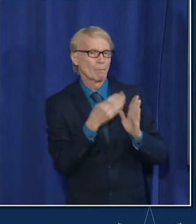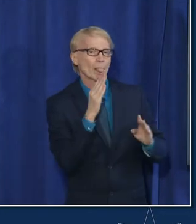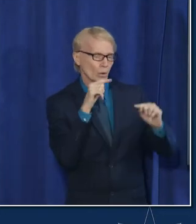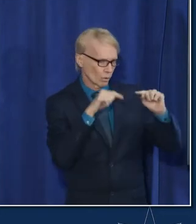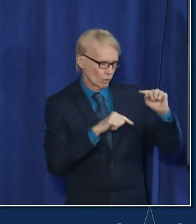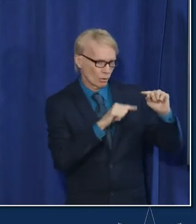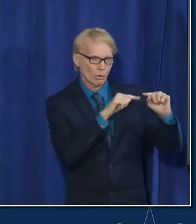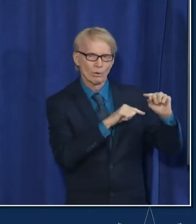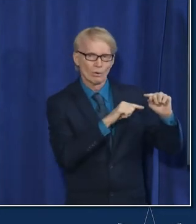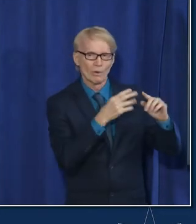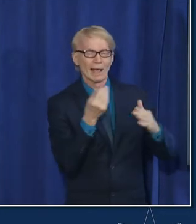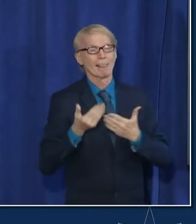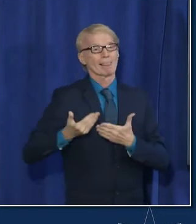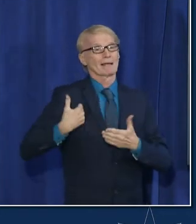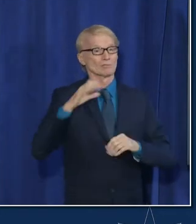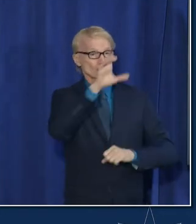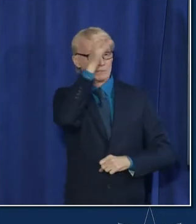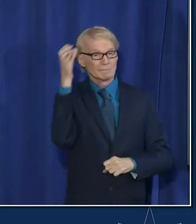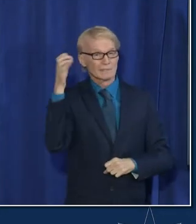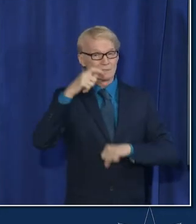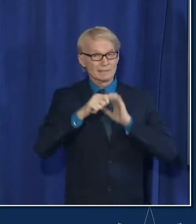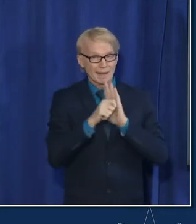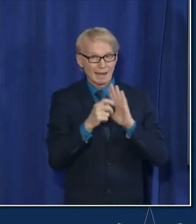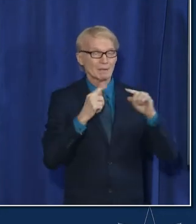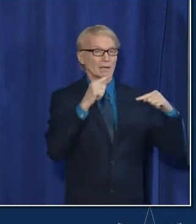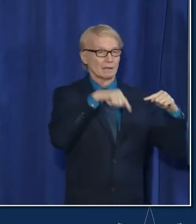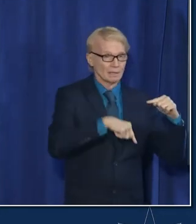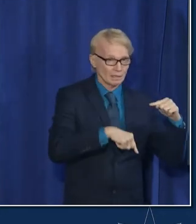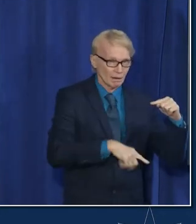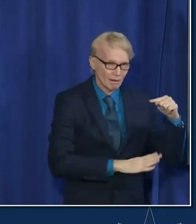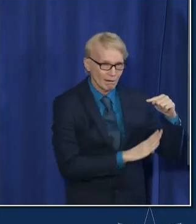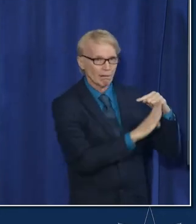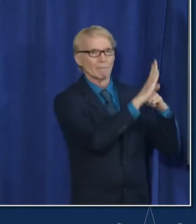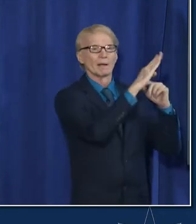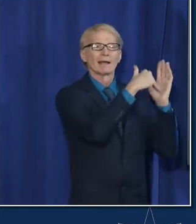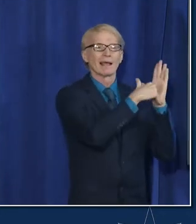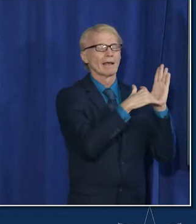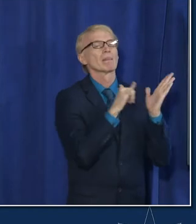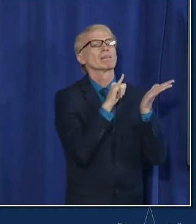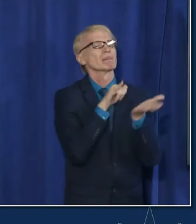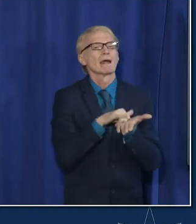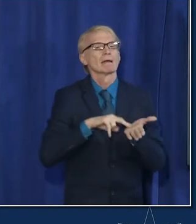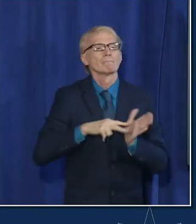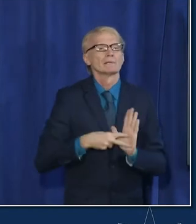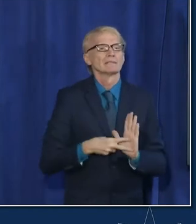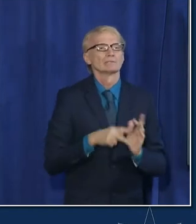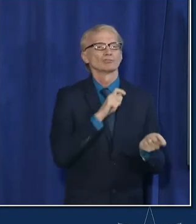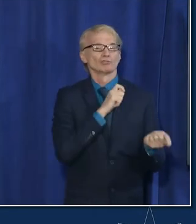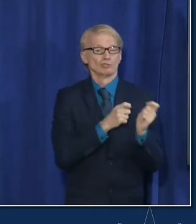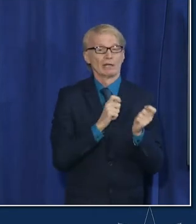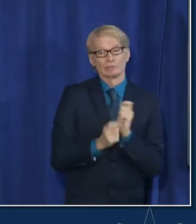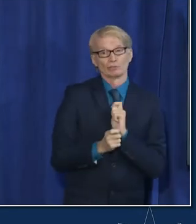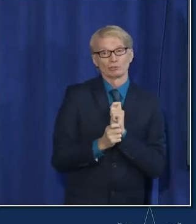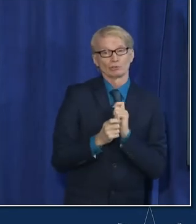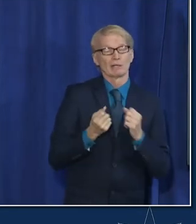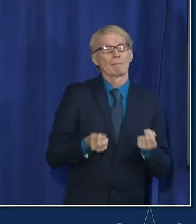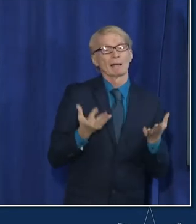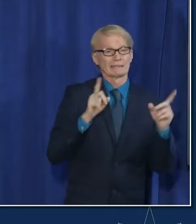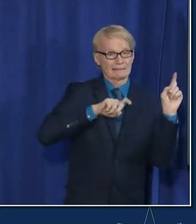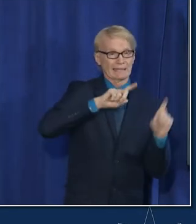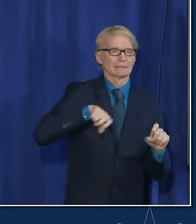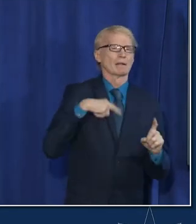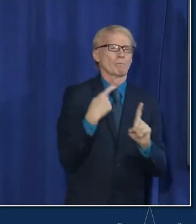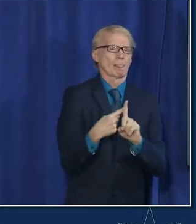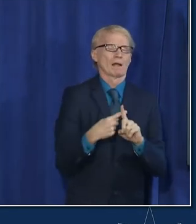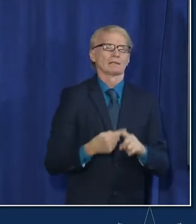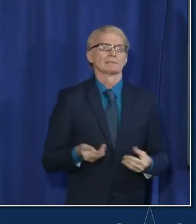then purple last Christmas we saw a dip and then sort of a rise that's a combination of both the change in testing and likely